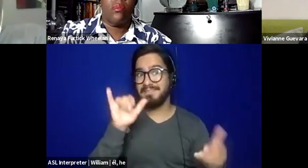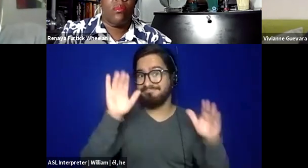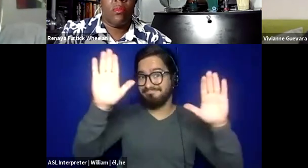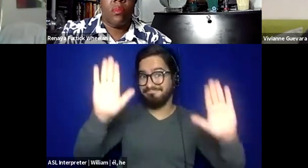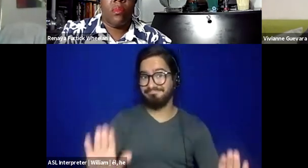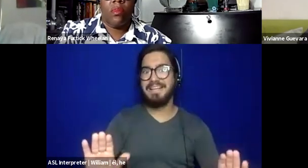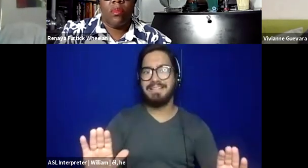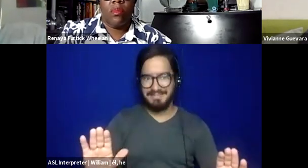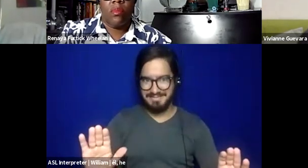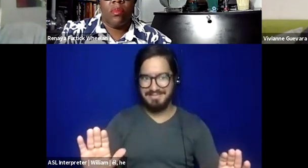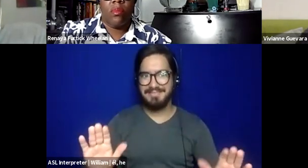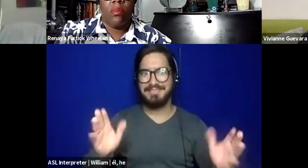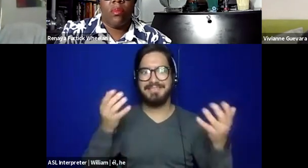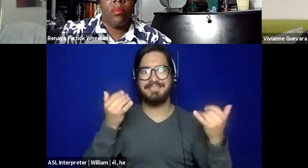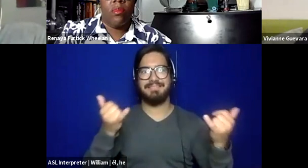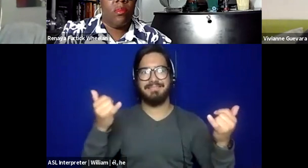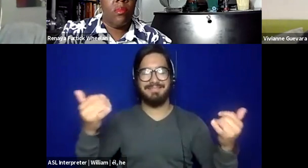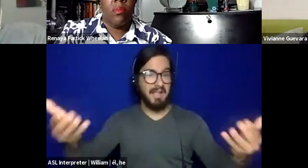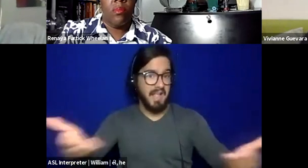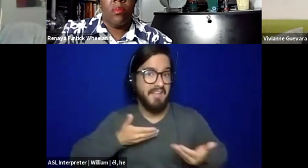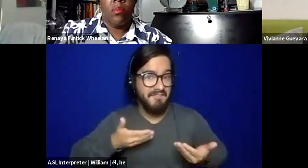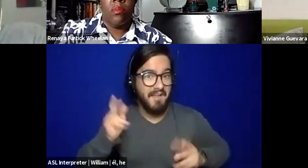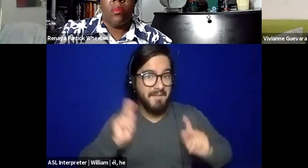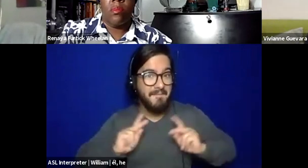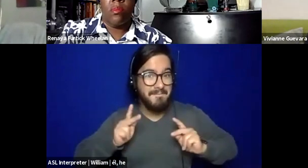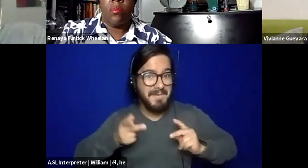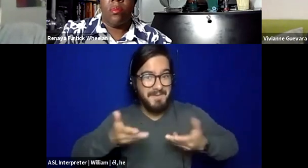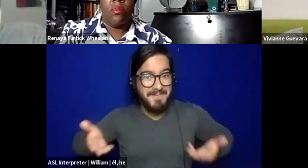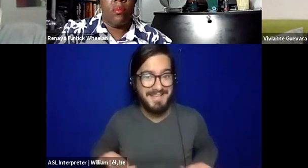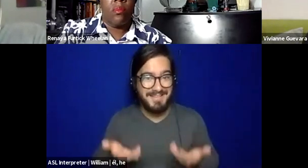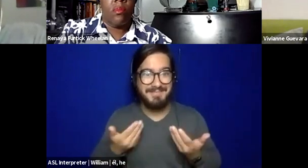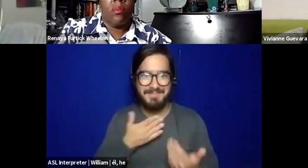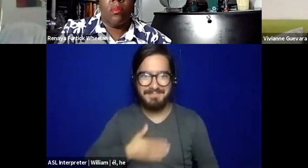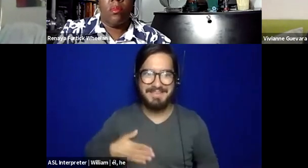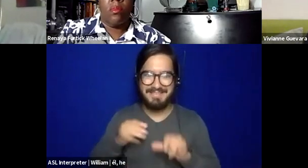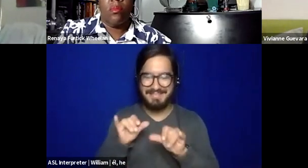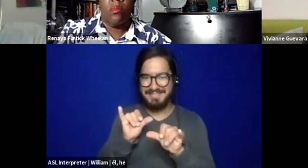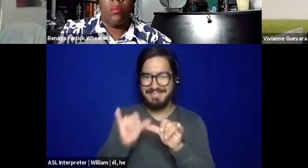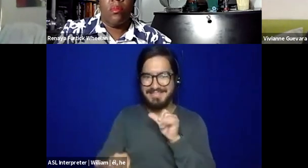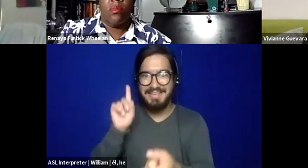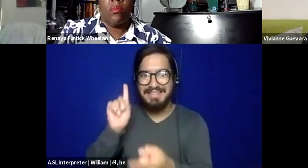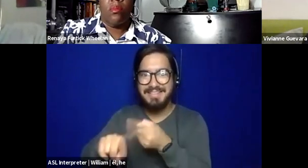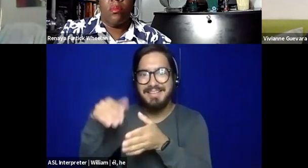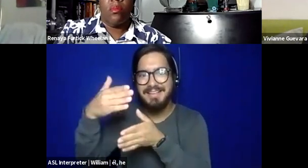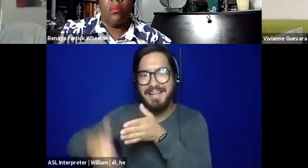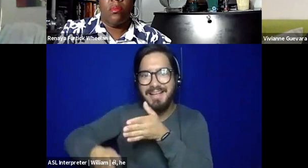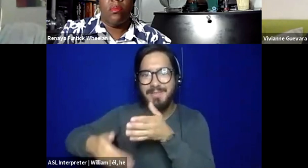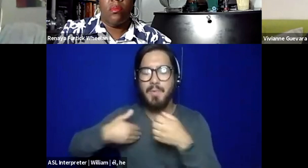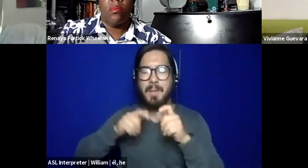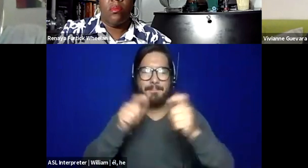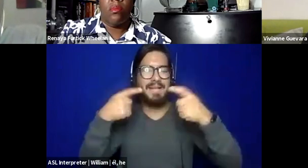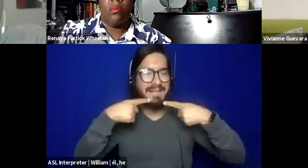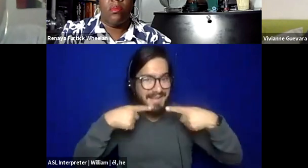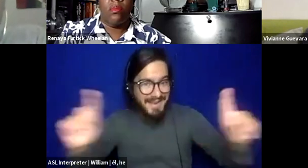I'm going please stay on to the end. We have a very big announcement